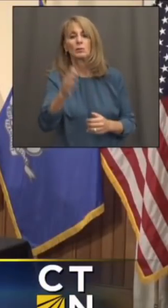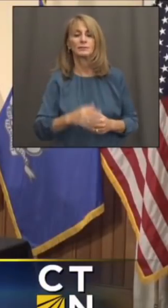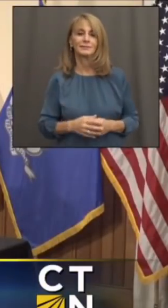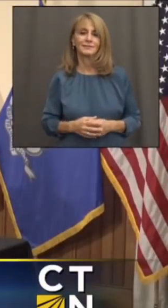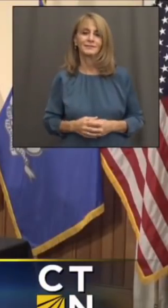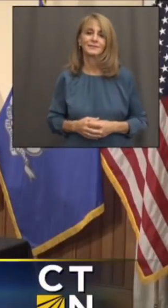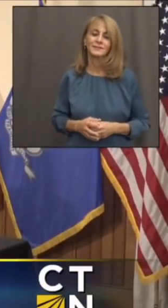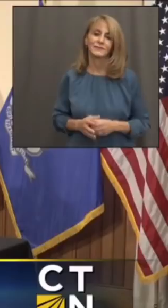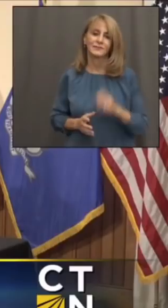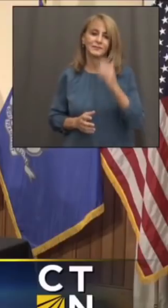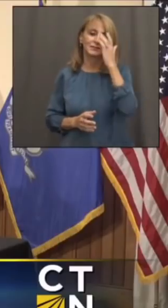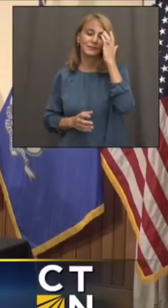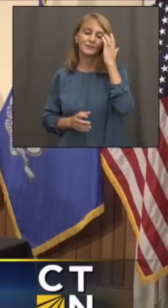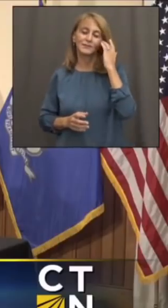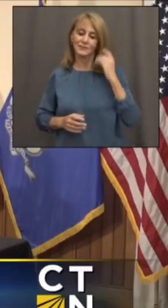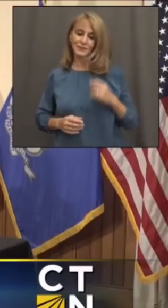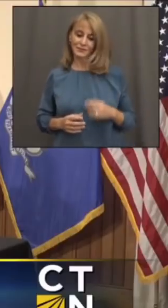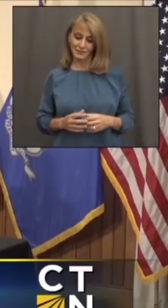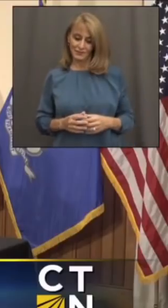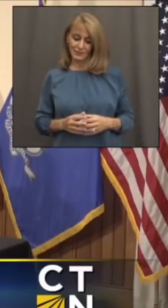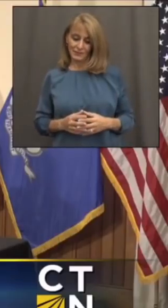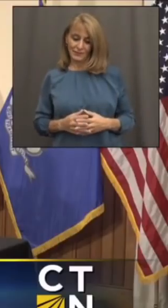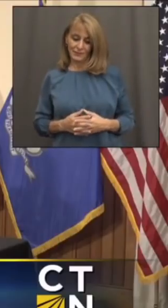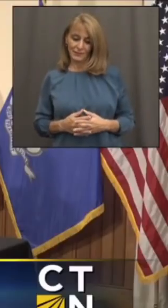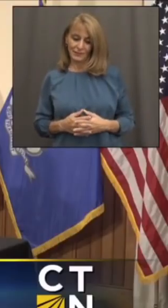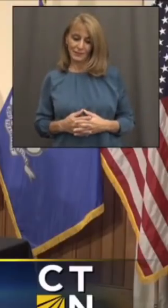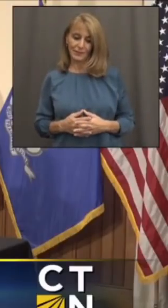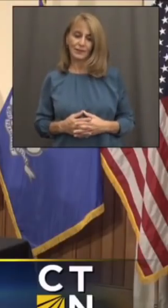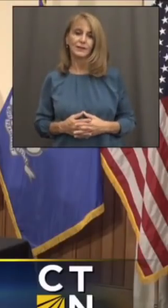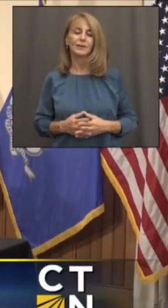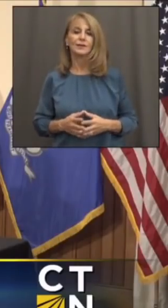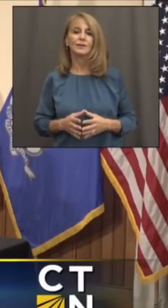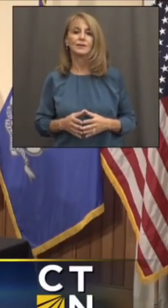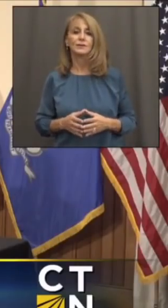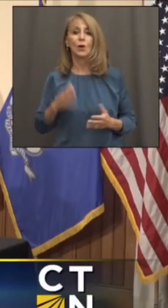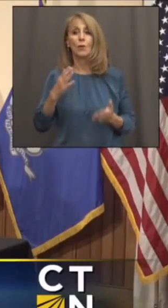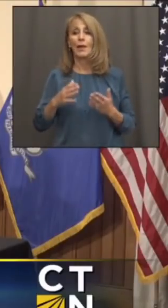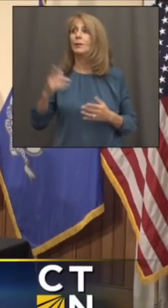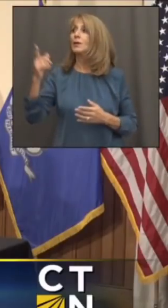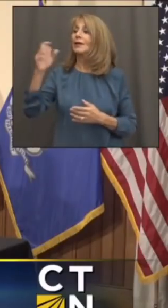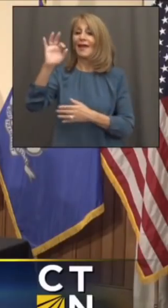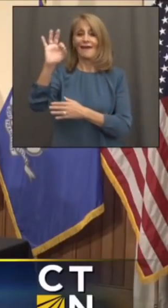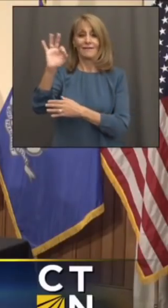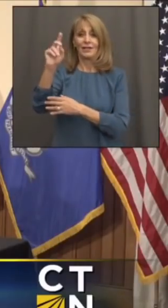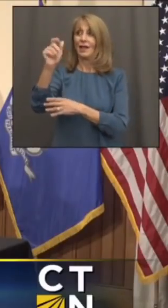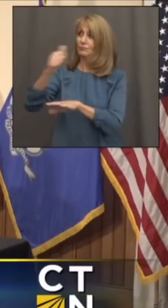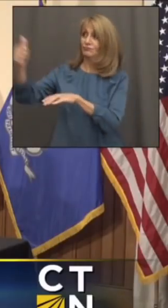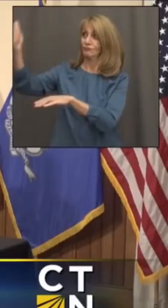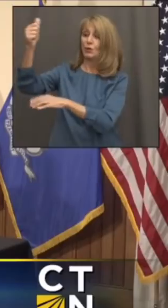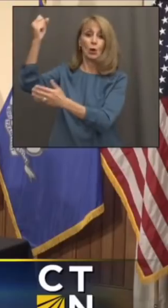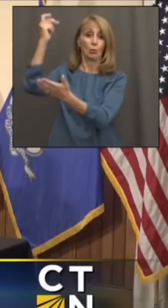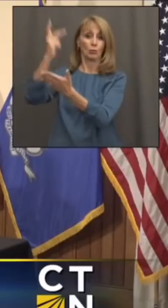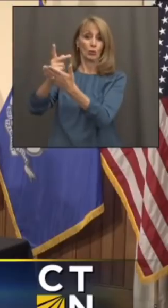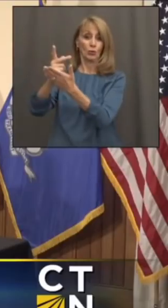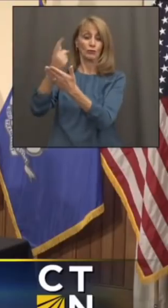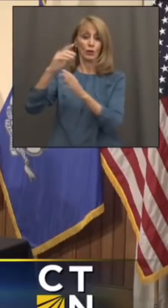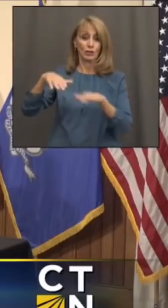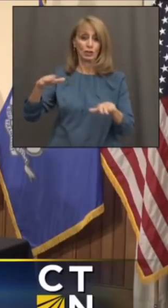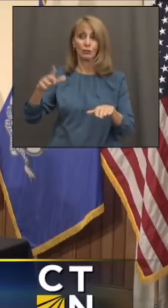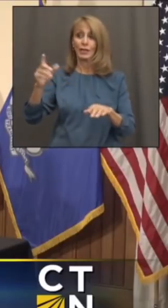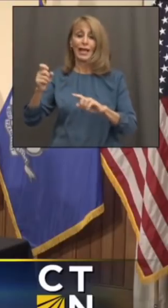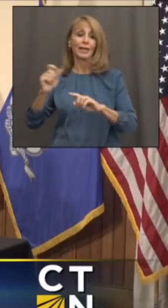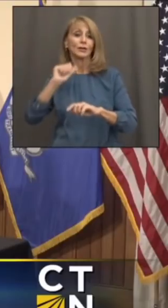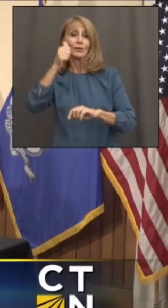So it would be like, I mean, if you show up with your parent the day after the FDA approval, will somebody give you a vaccine?